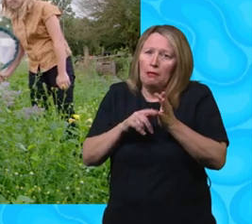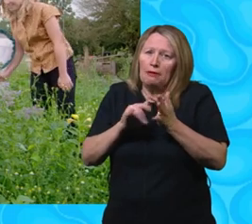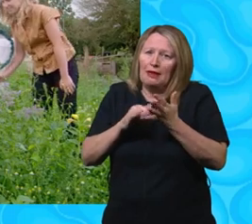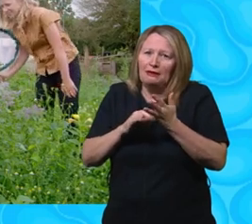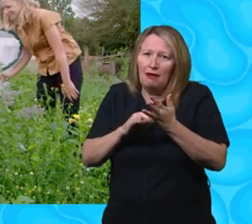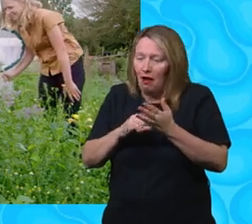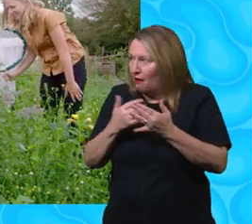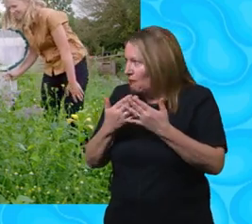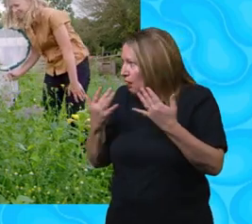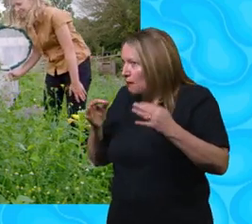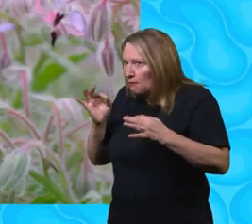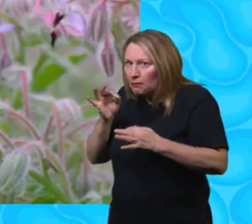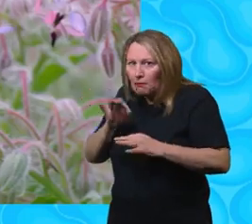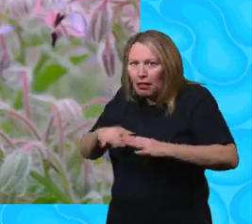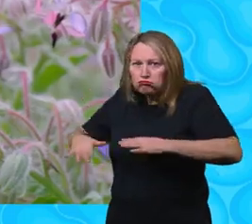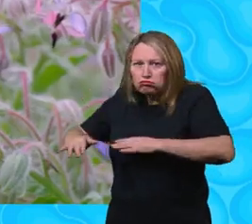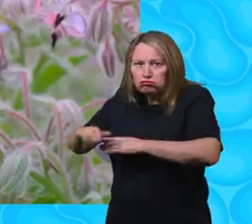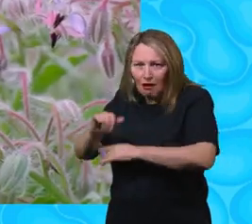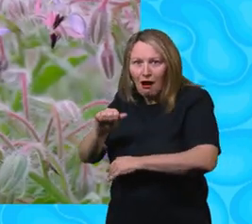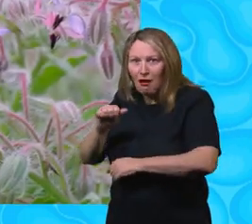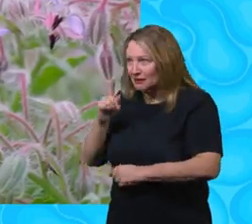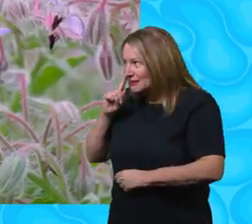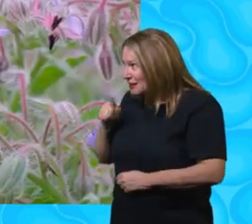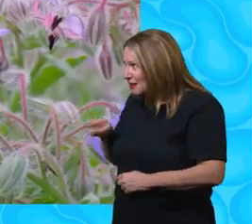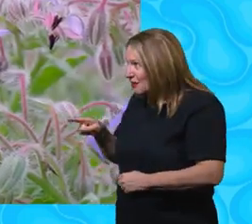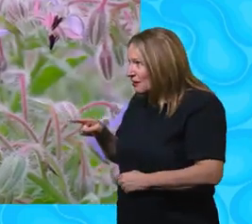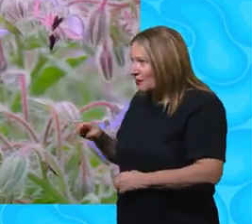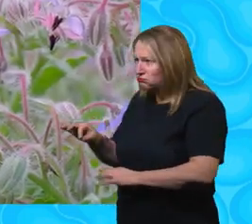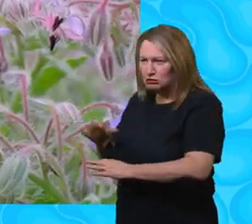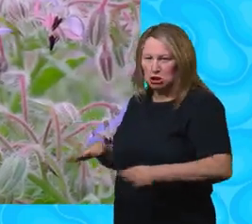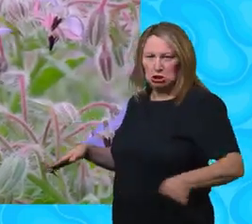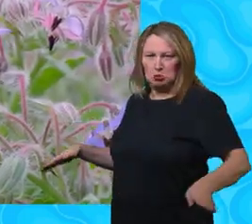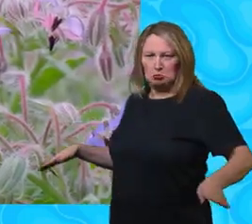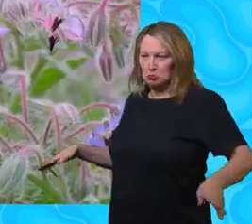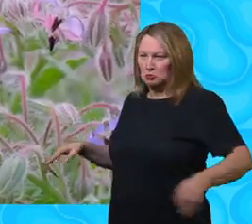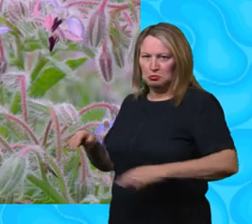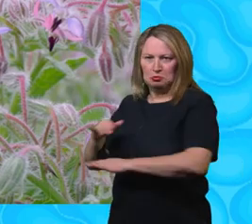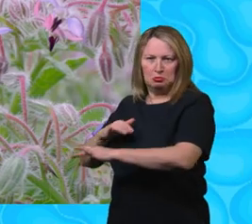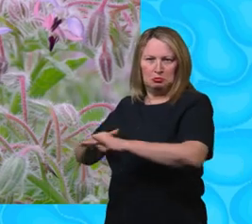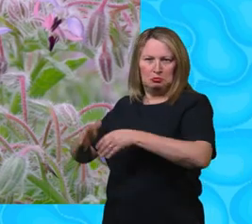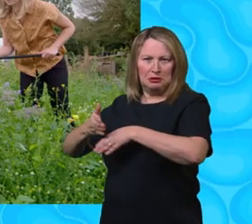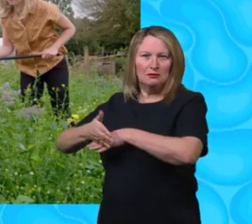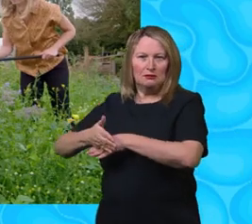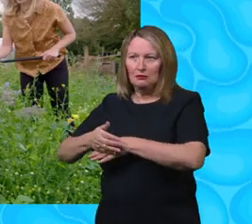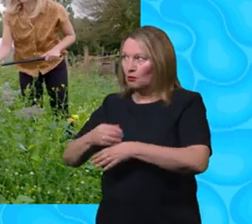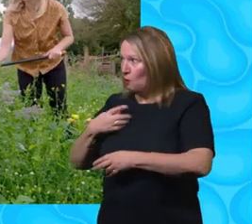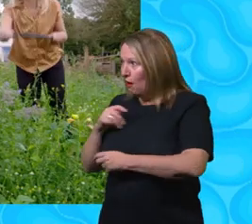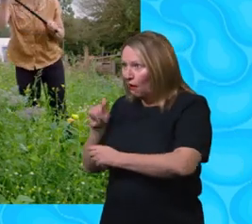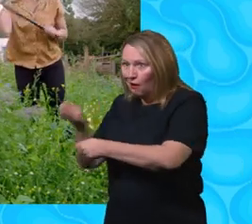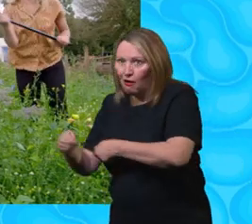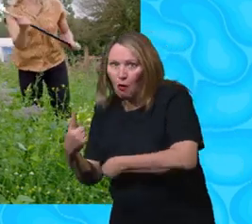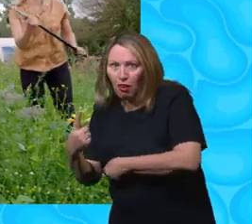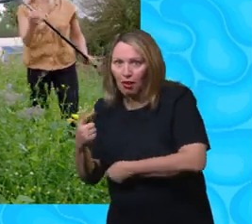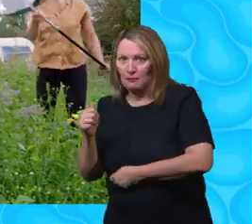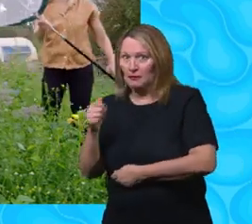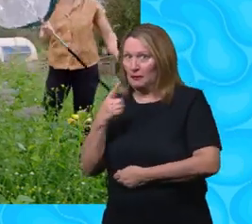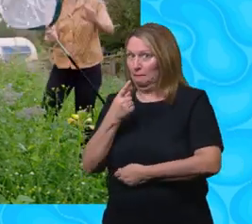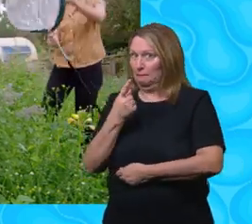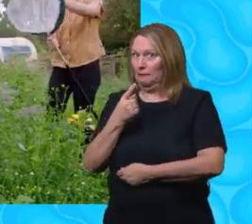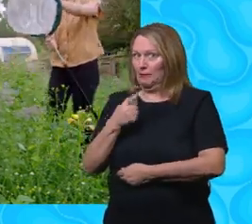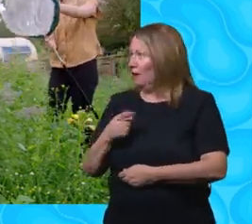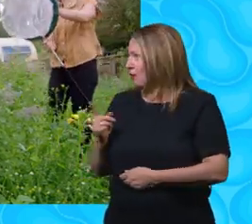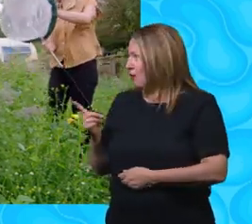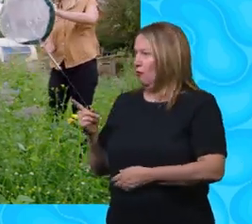We've got lots of bumble bees around here, don't we? Yes, we do. Very, very buzzing. Very busy. Shall I catch one? Yes, please. Oh.